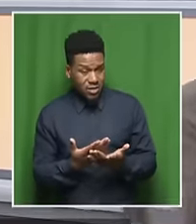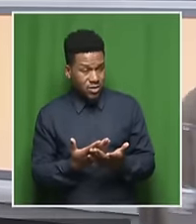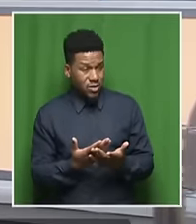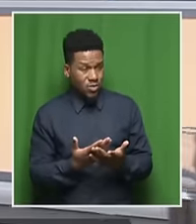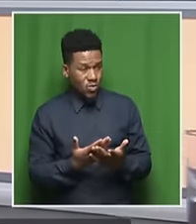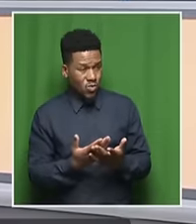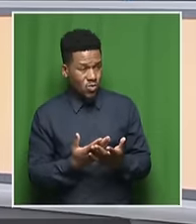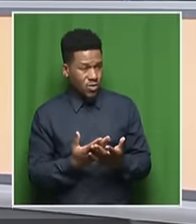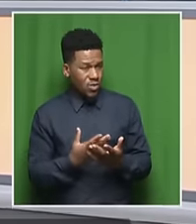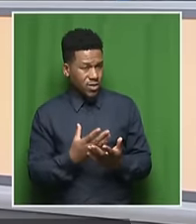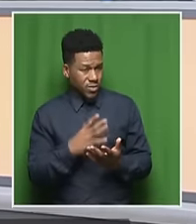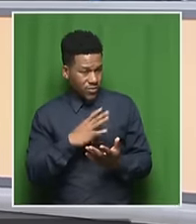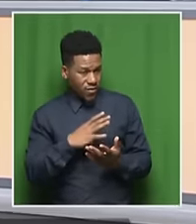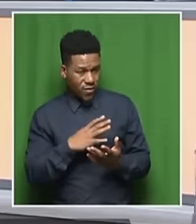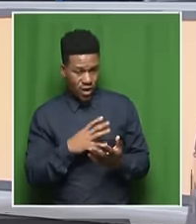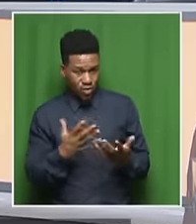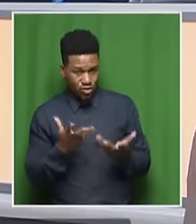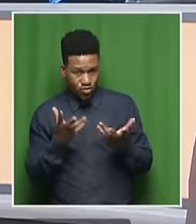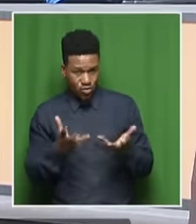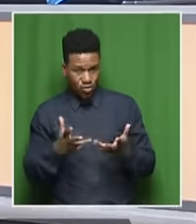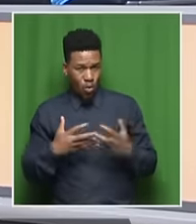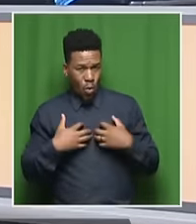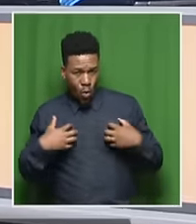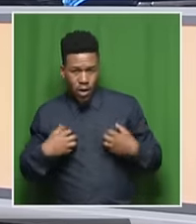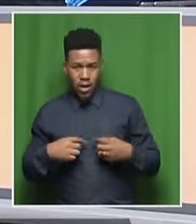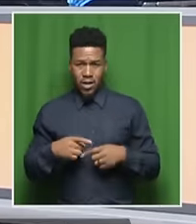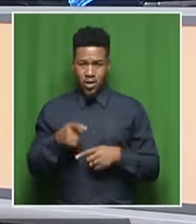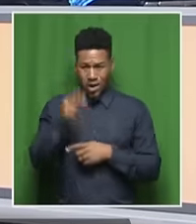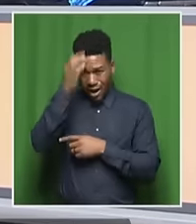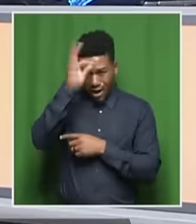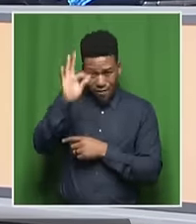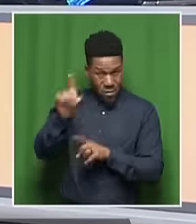And is this a big failure on government's part?